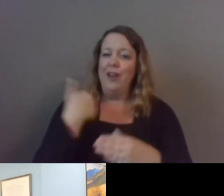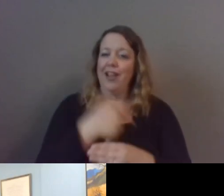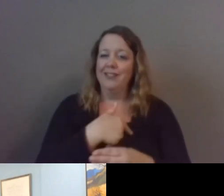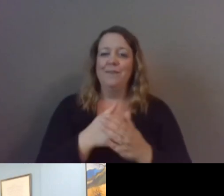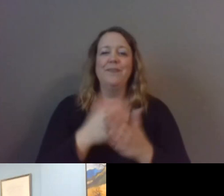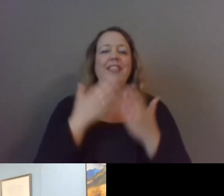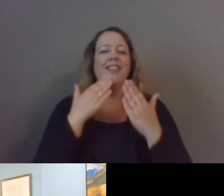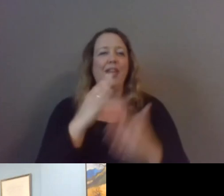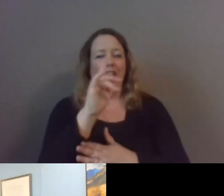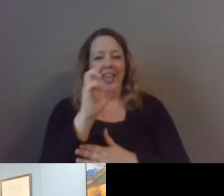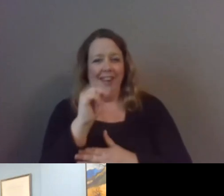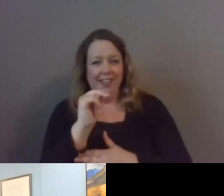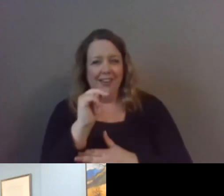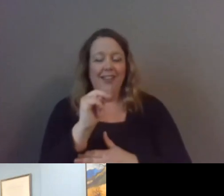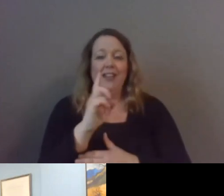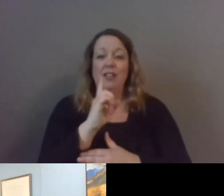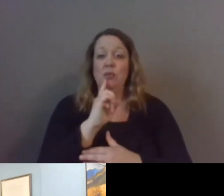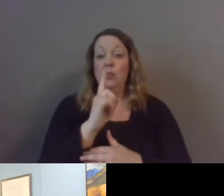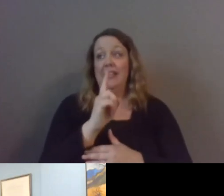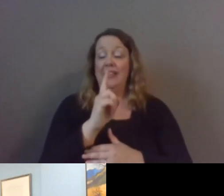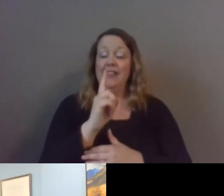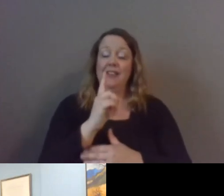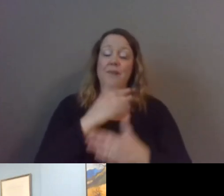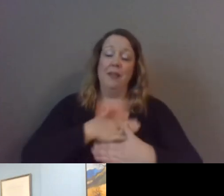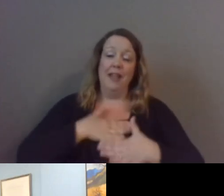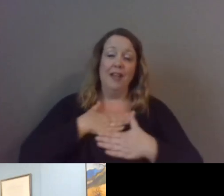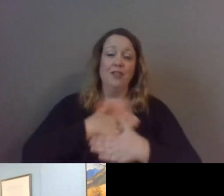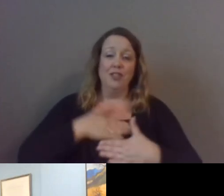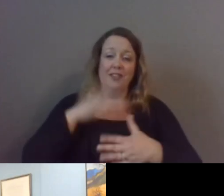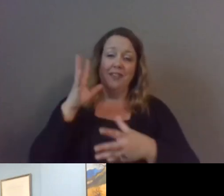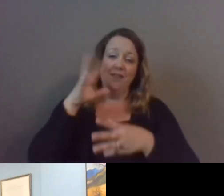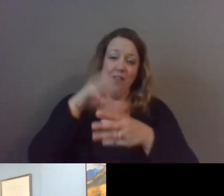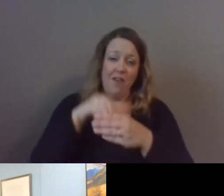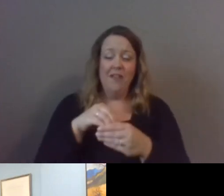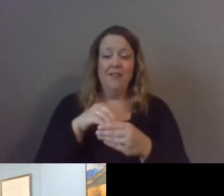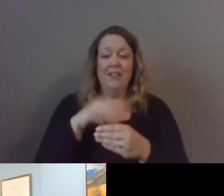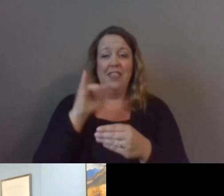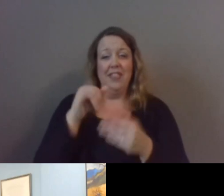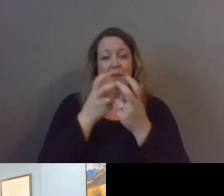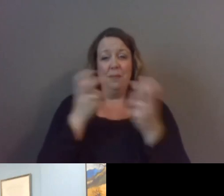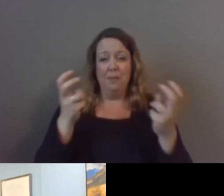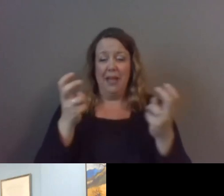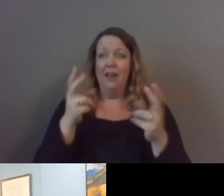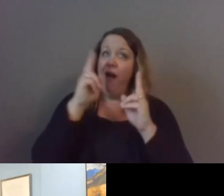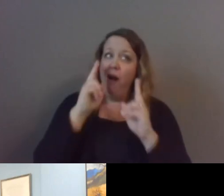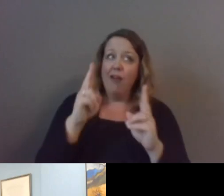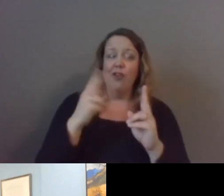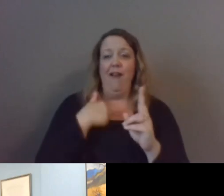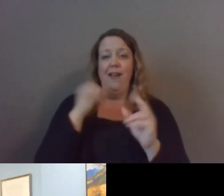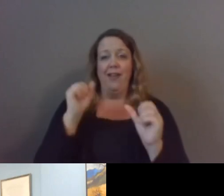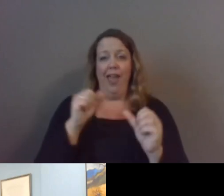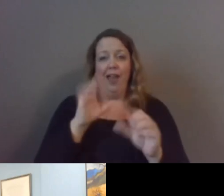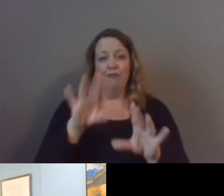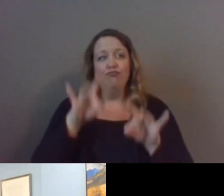kaden and uh it's really been a pleasure to be uh part of this panel and an honor to get a chance to contribute